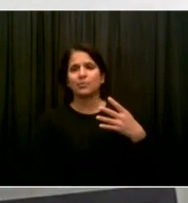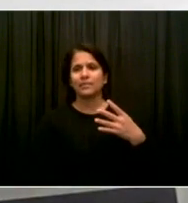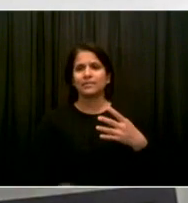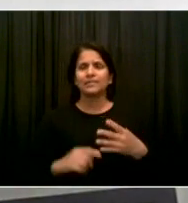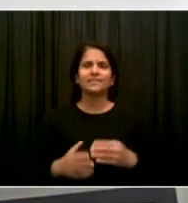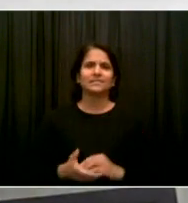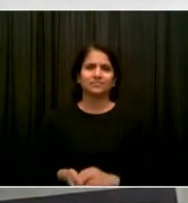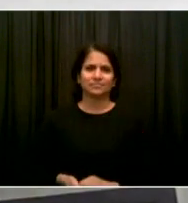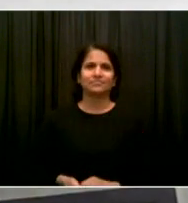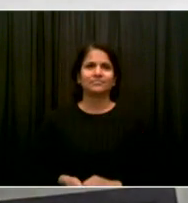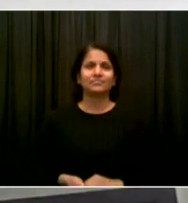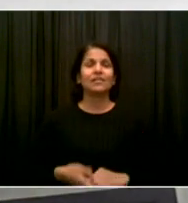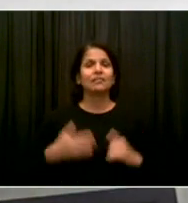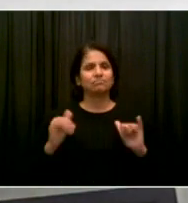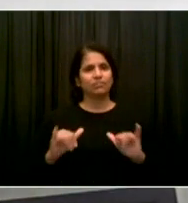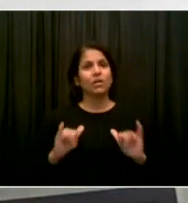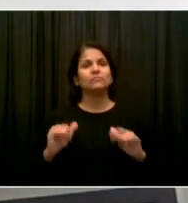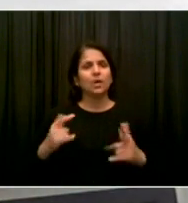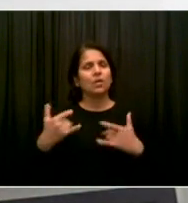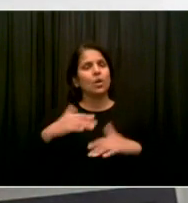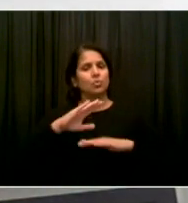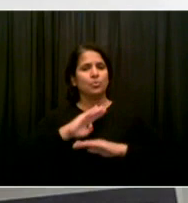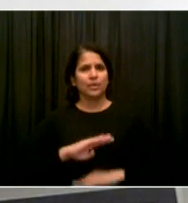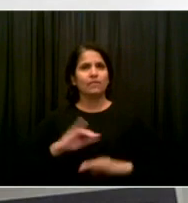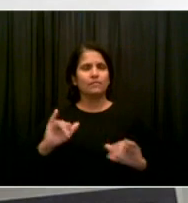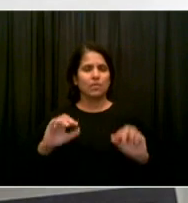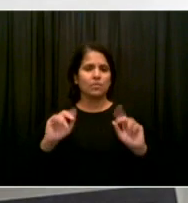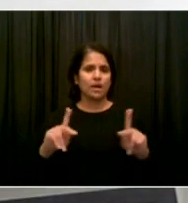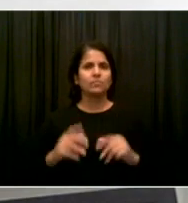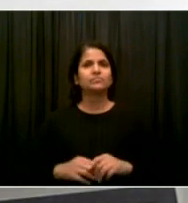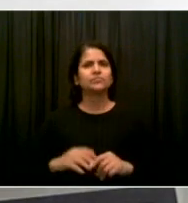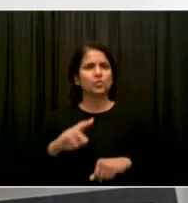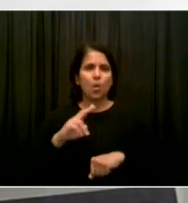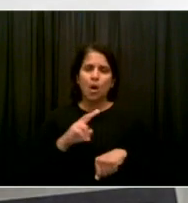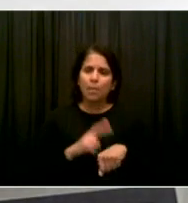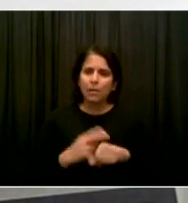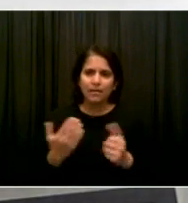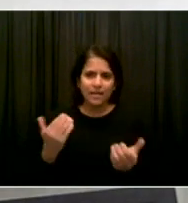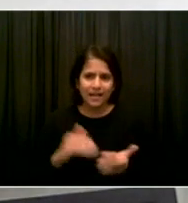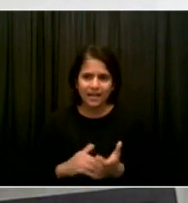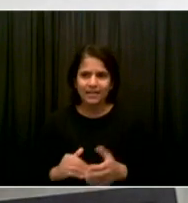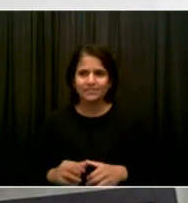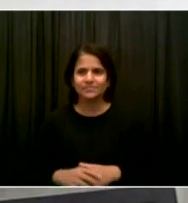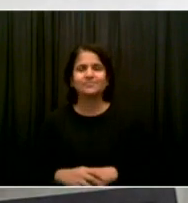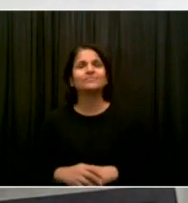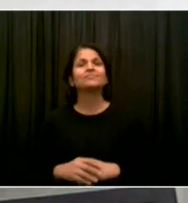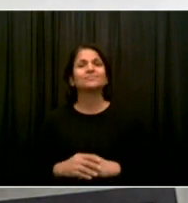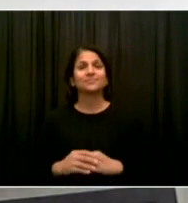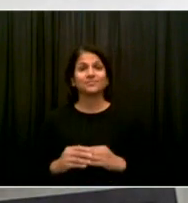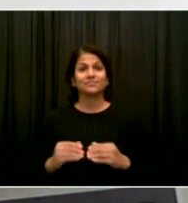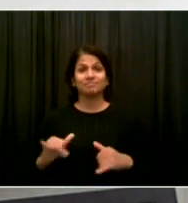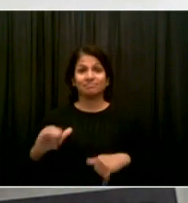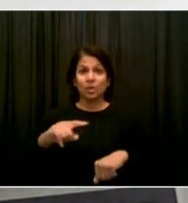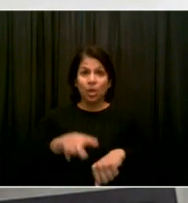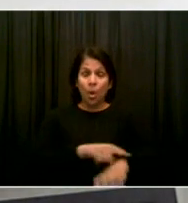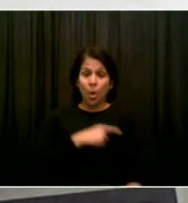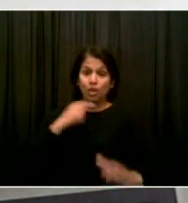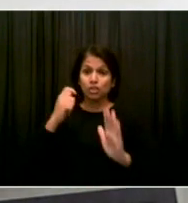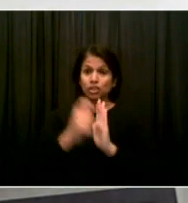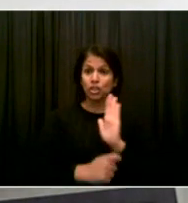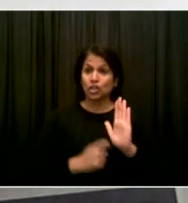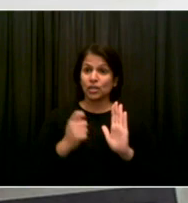to our new normal. In terms of long-term picture, humans are very